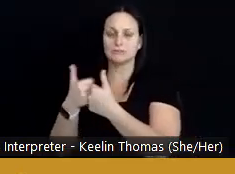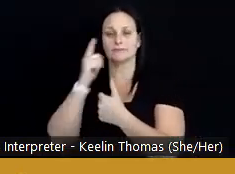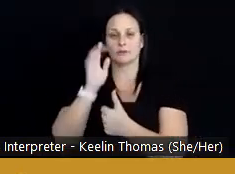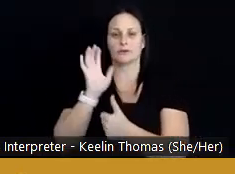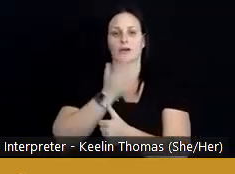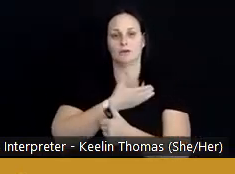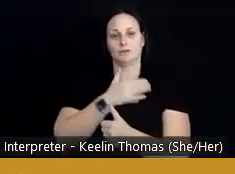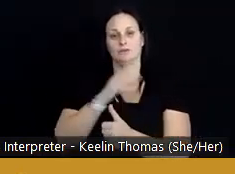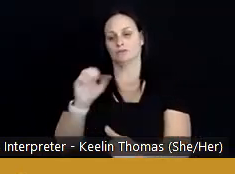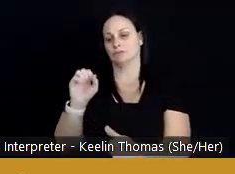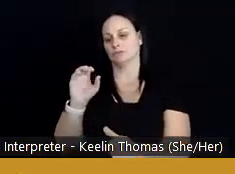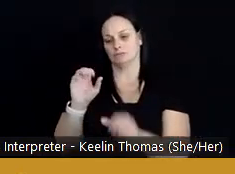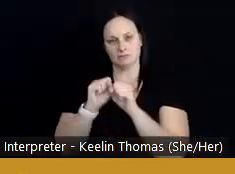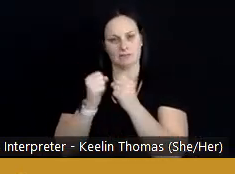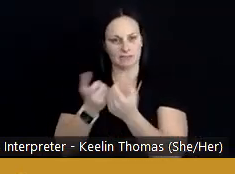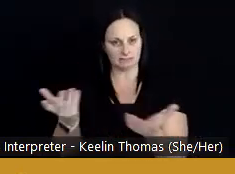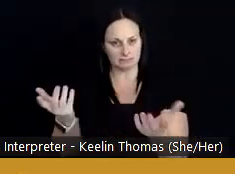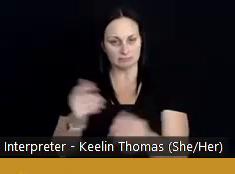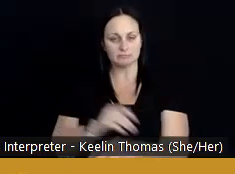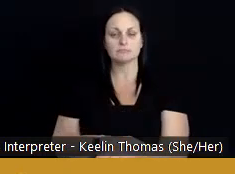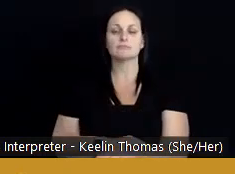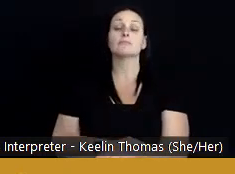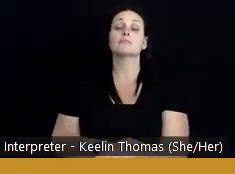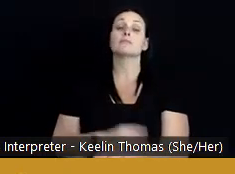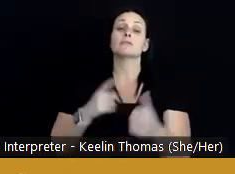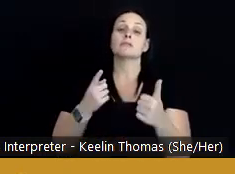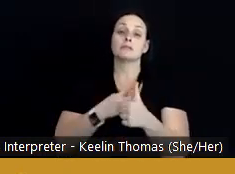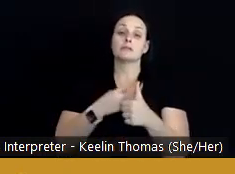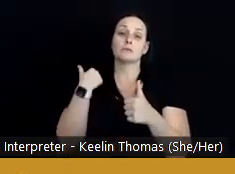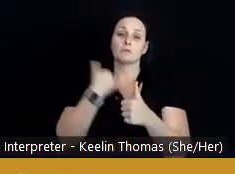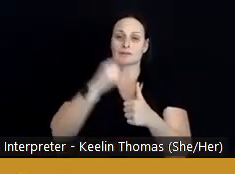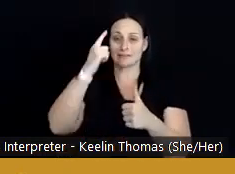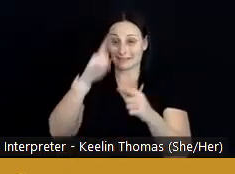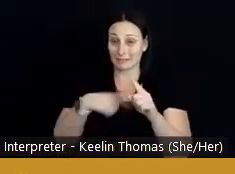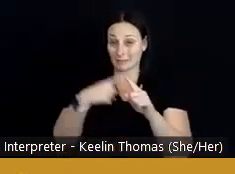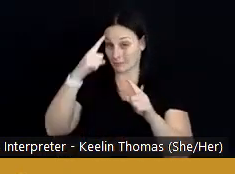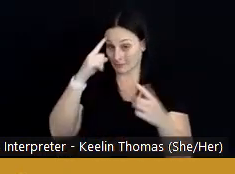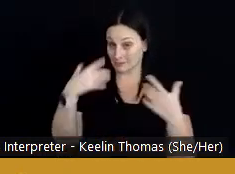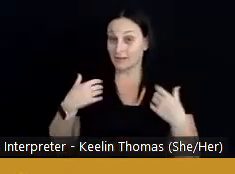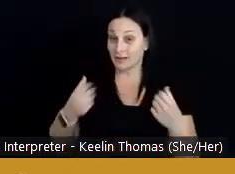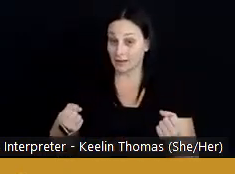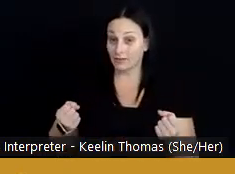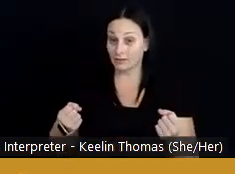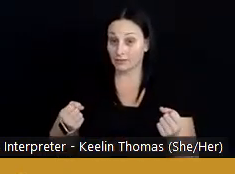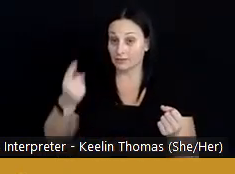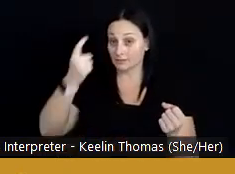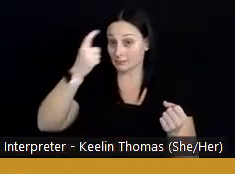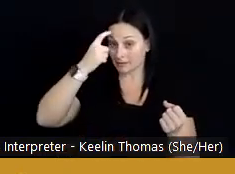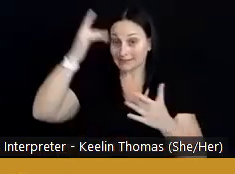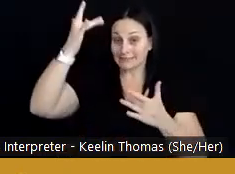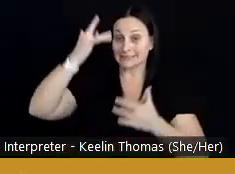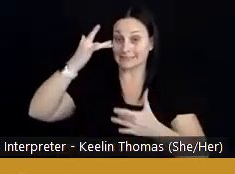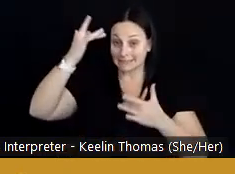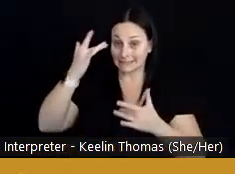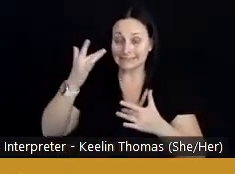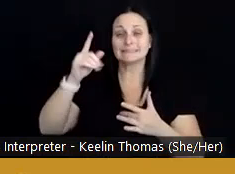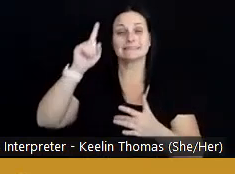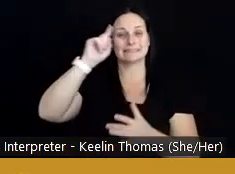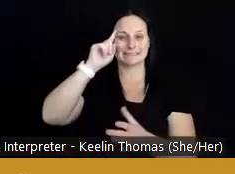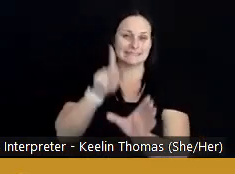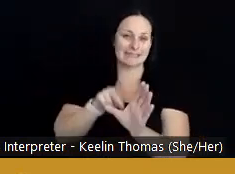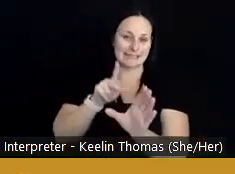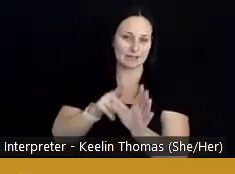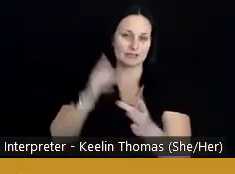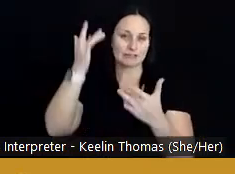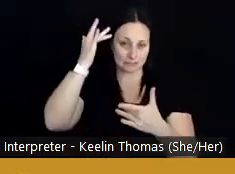society. One, we are thinking about mental health and mental illness, psychiatric illnesses,